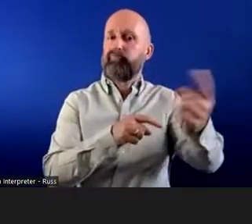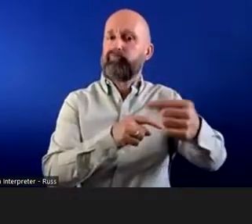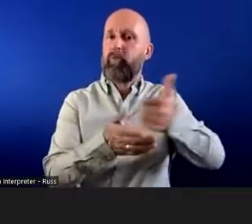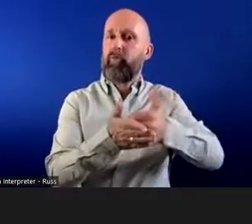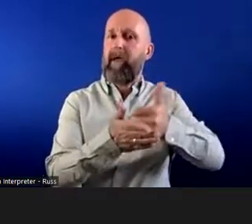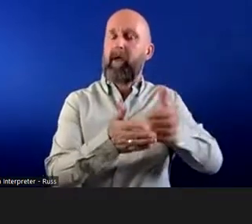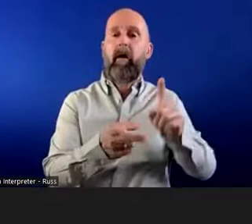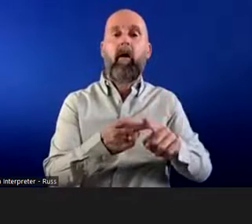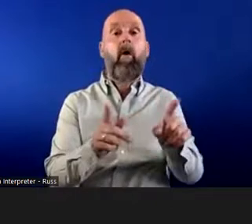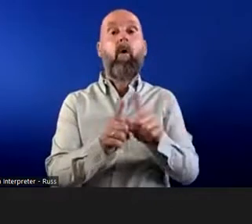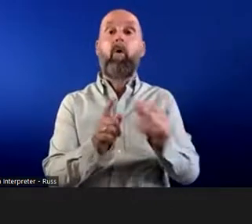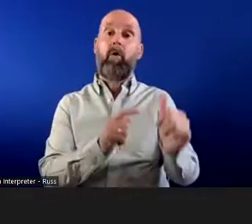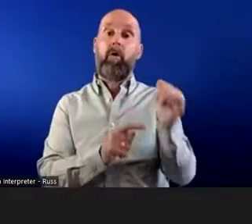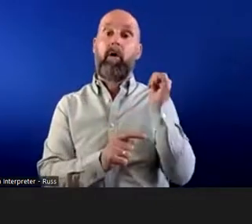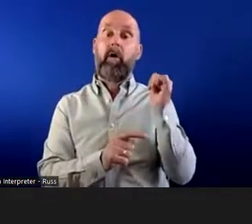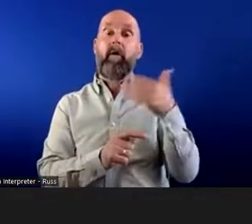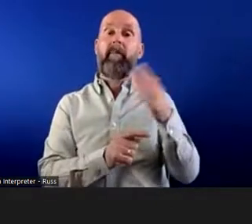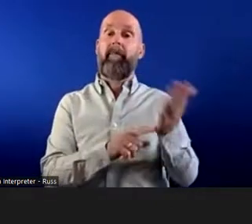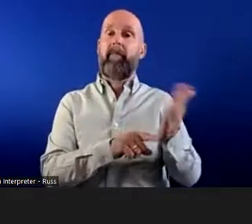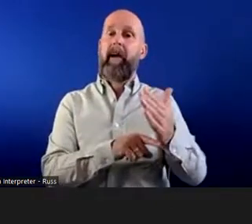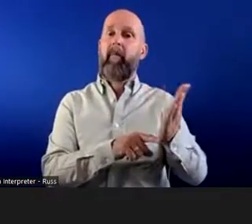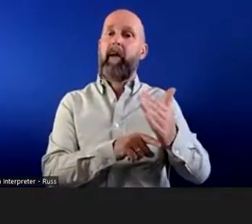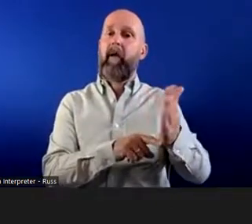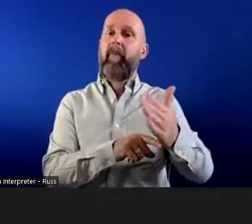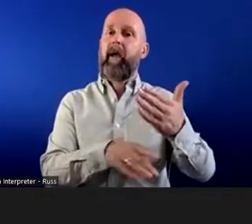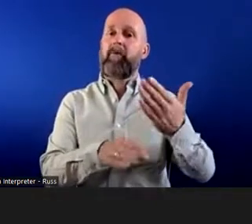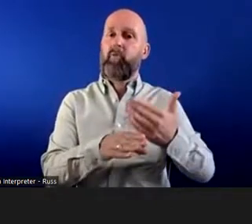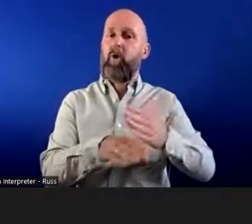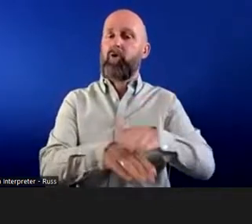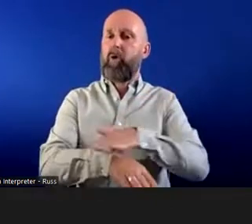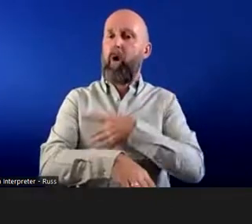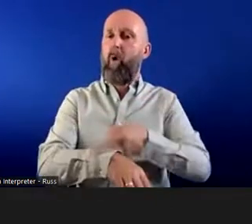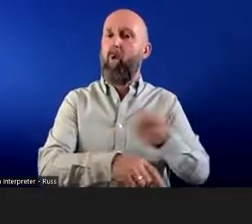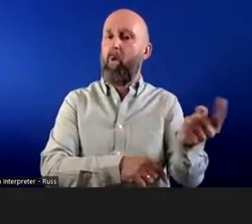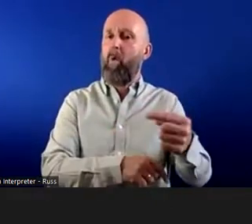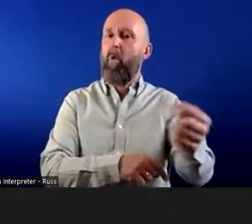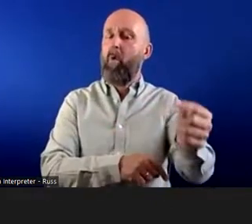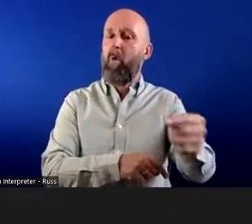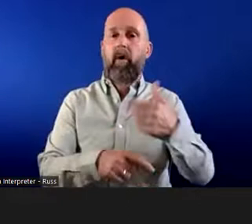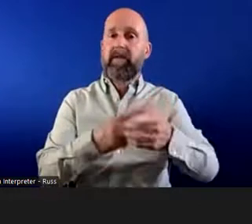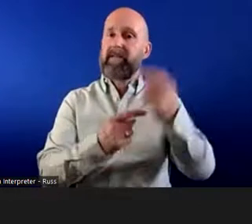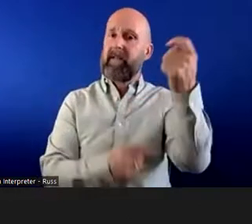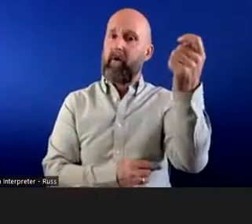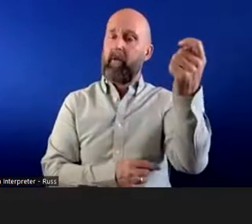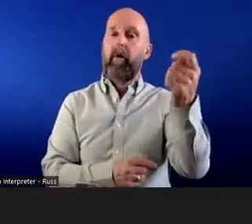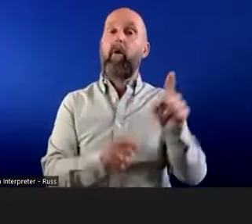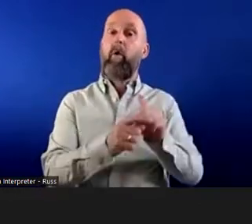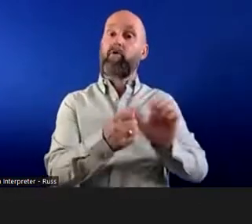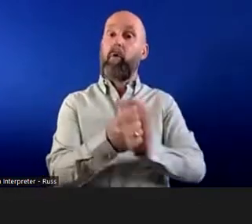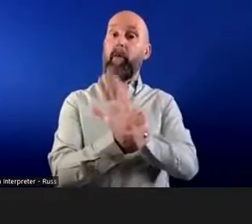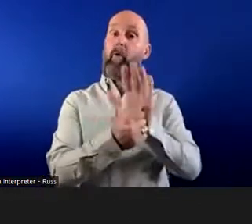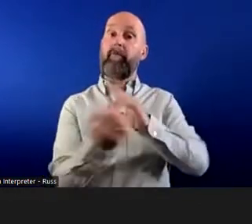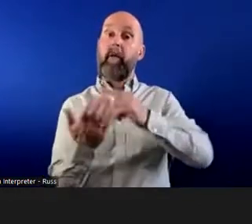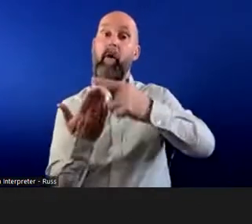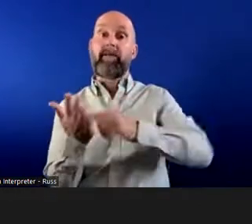just completed a successful phased return to work. She also claimed because of the Covid policies that the NHS